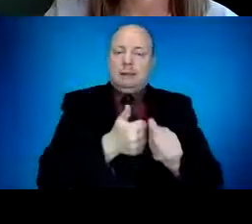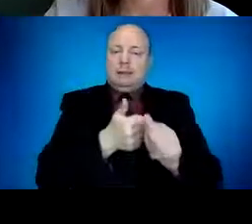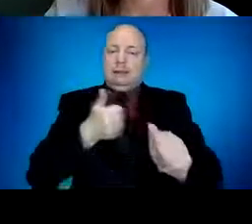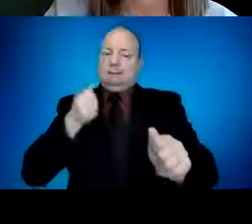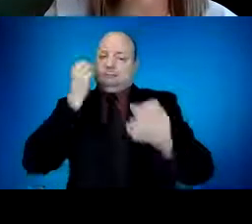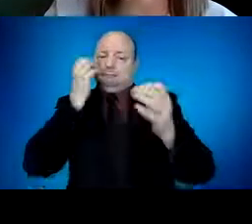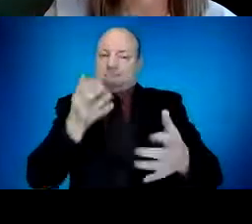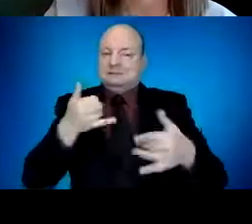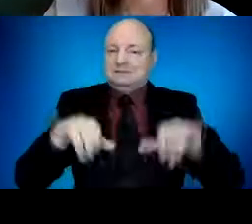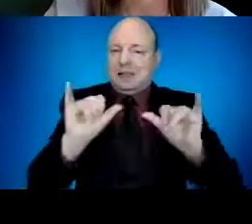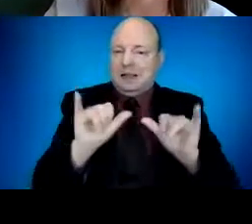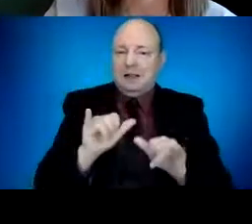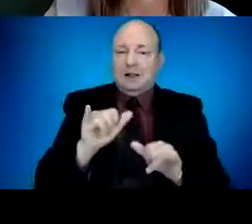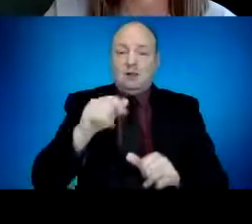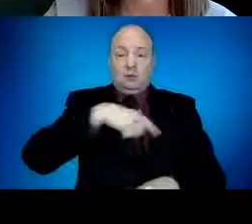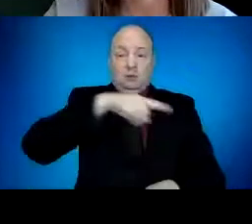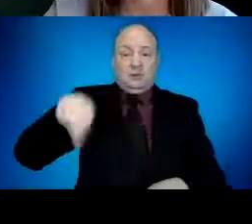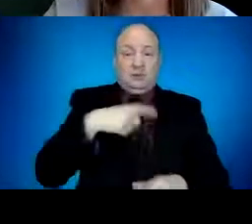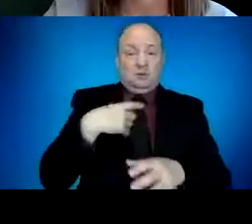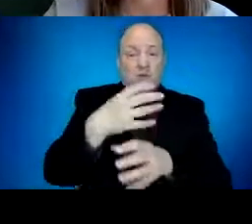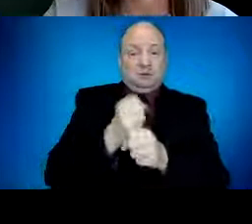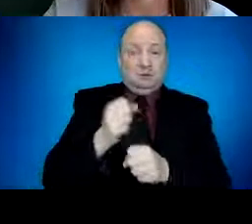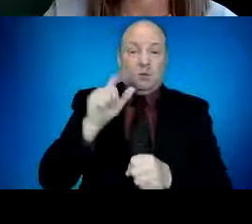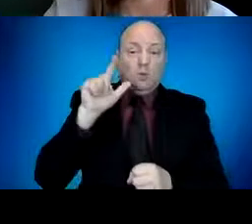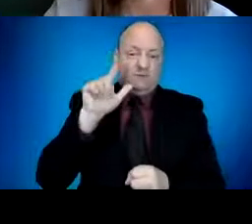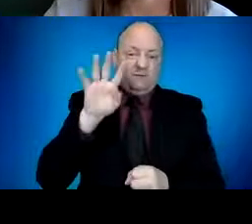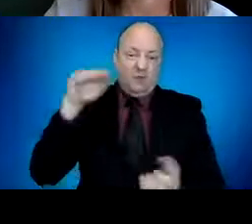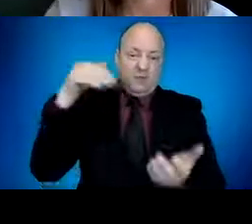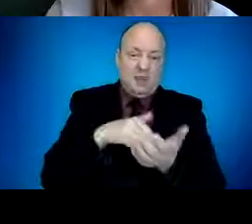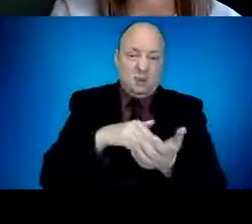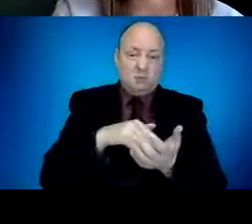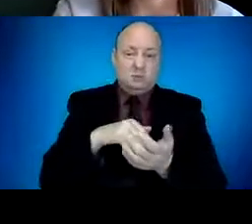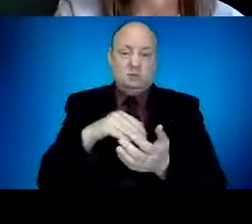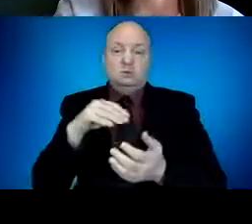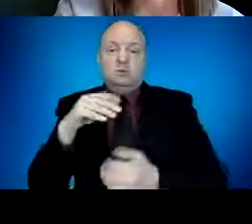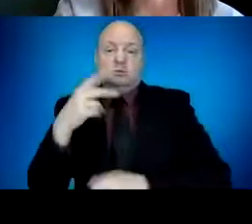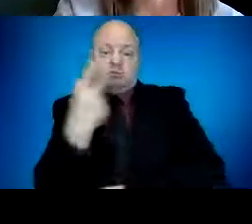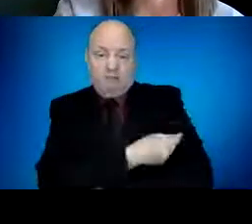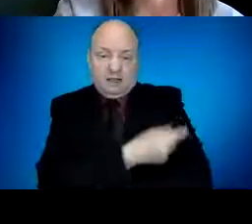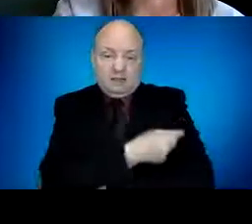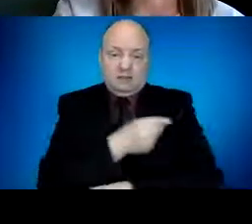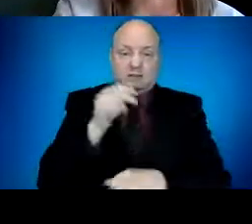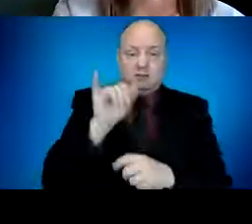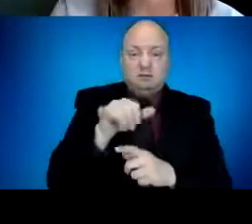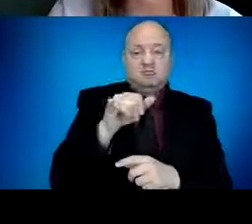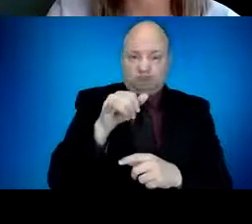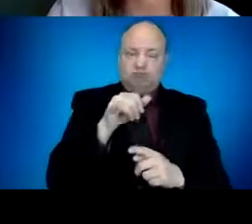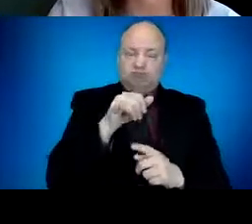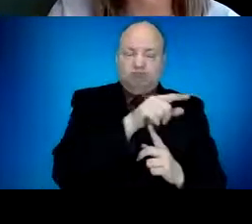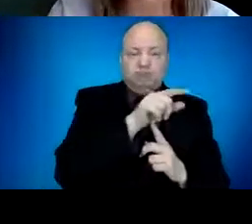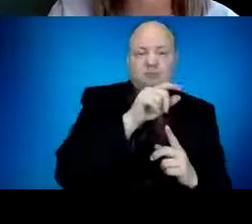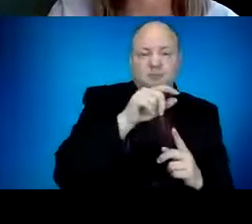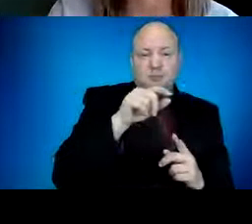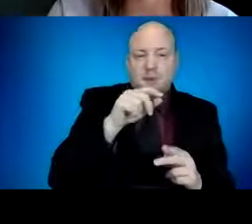vaccine, plus doses going directly to pharmacies in the federal program, but that amount was approximately 40,000 doses less than we